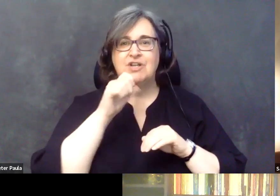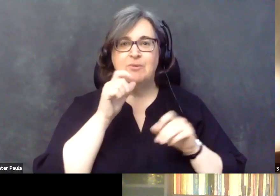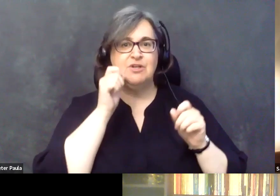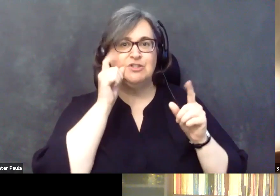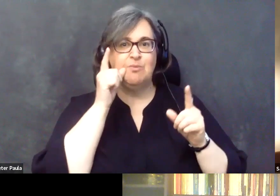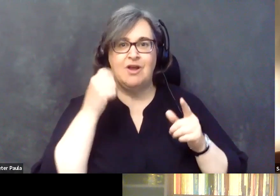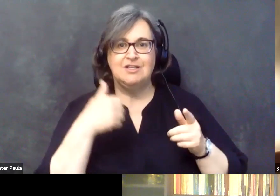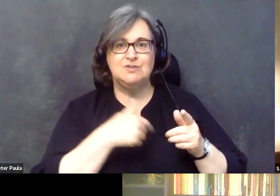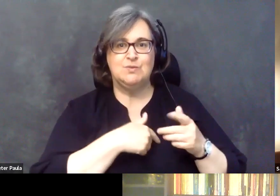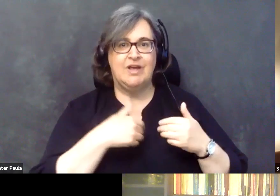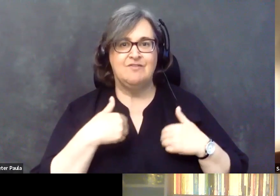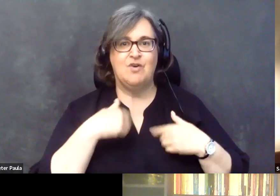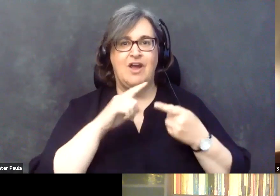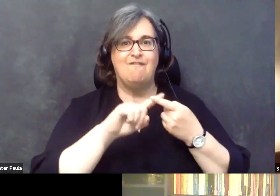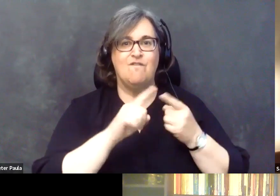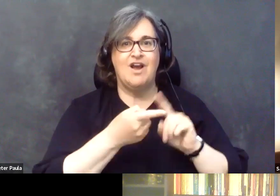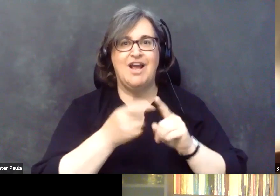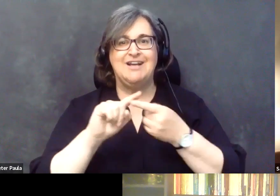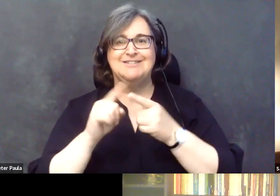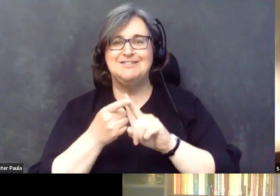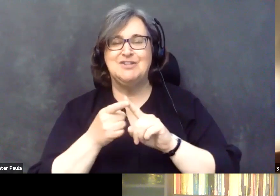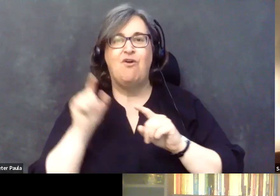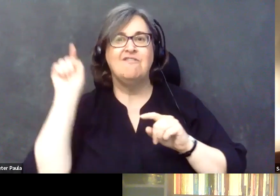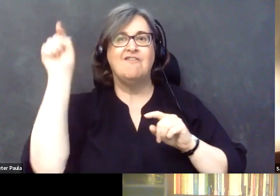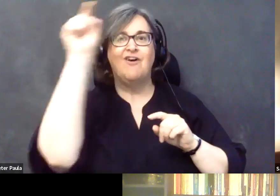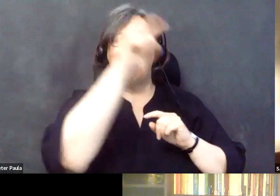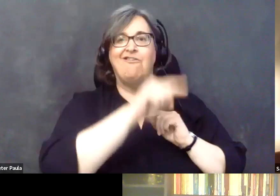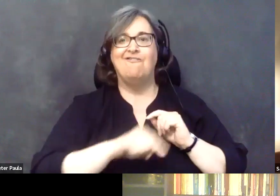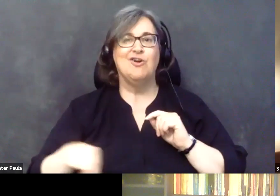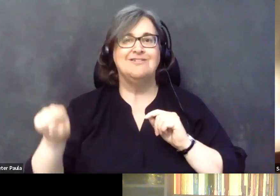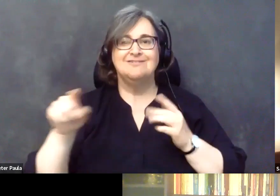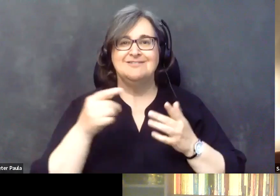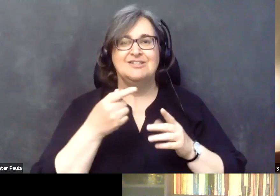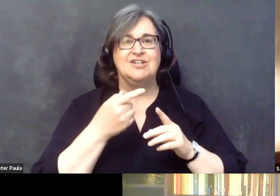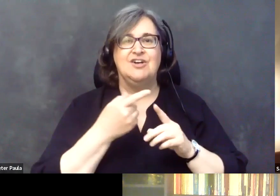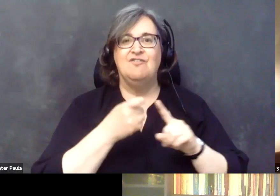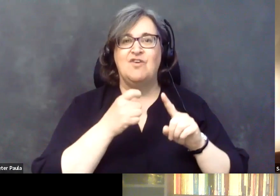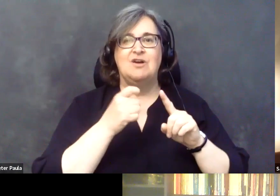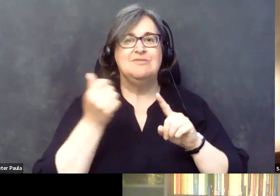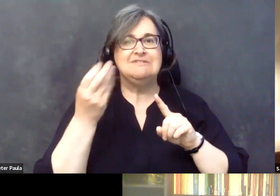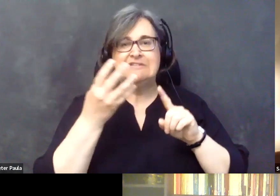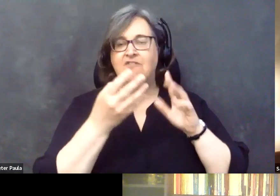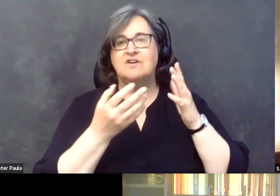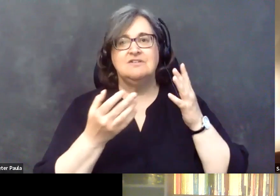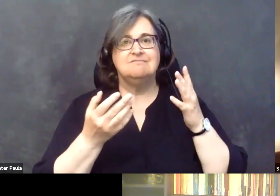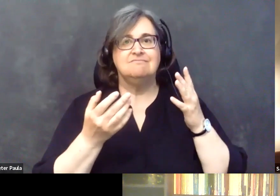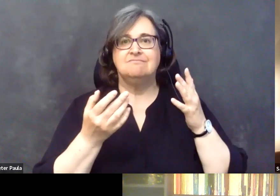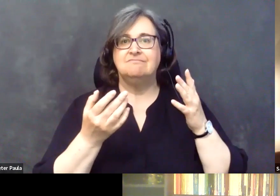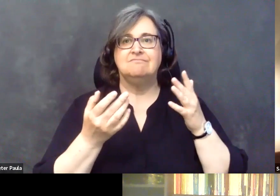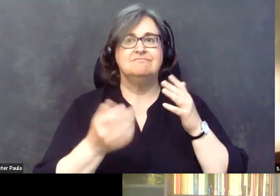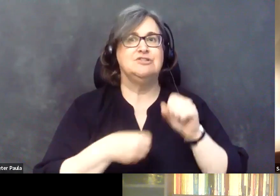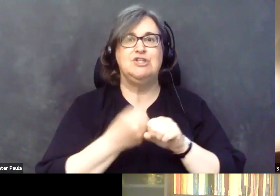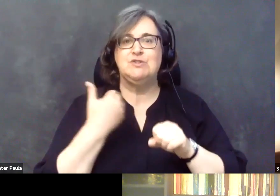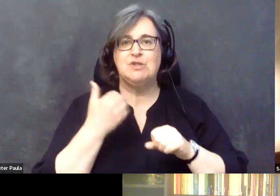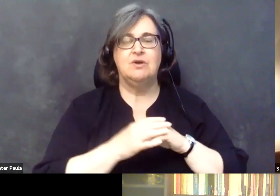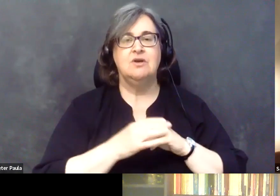we have friends kind of all over the place and from several, you know, many years ago. I